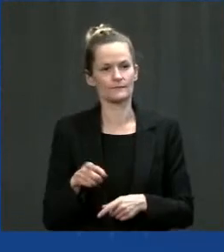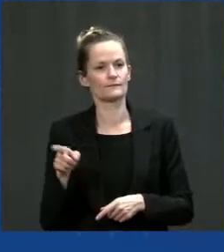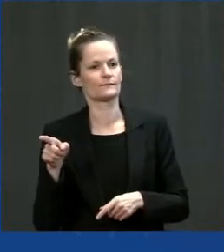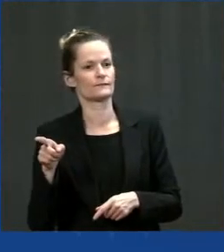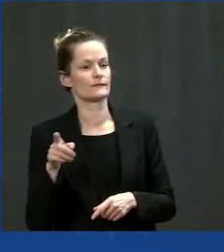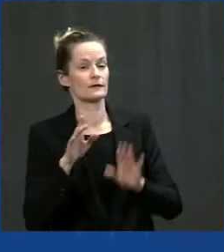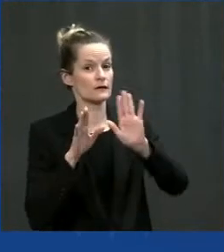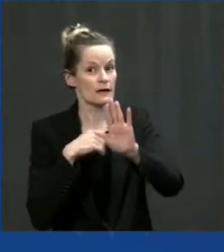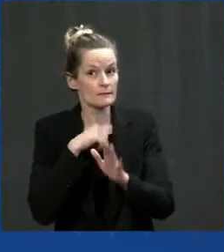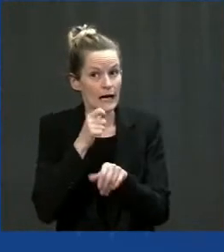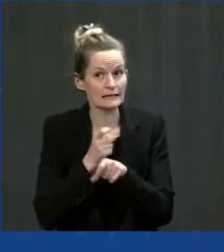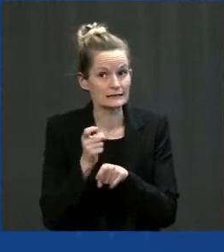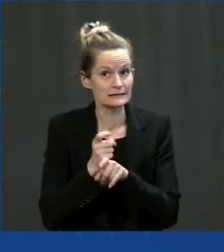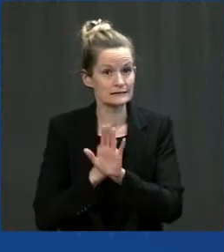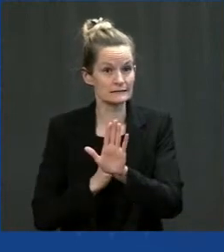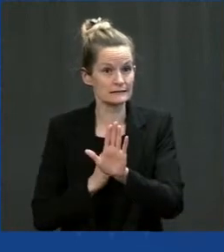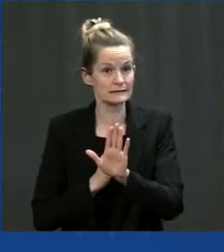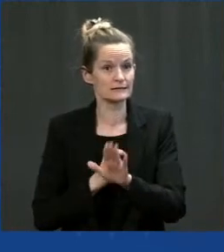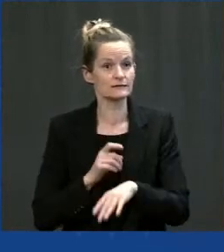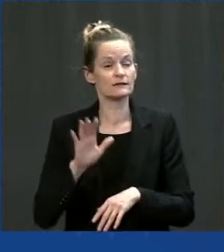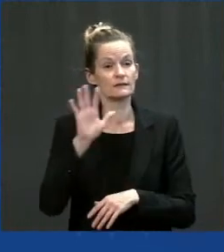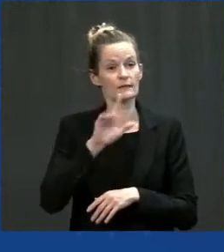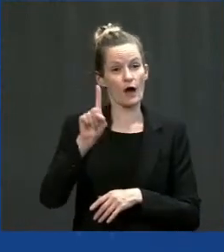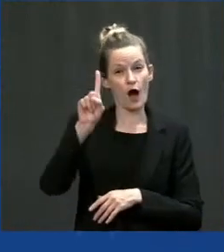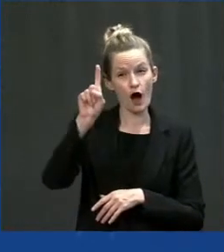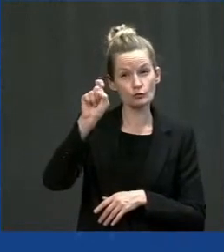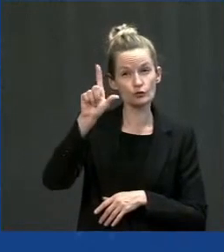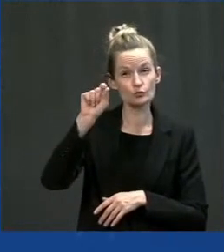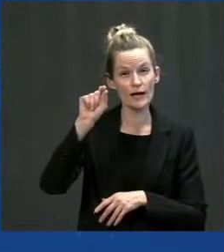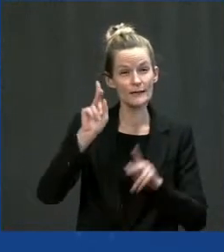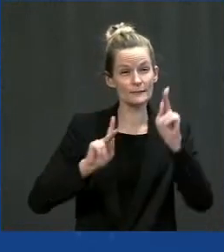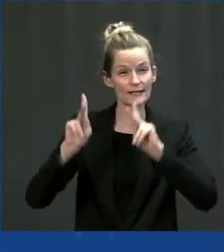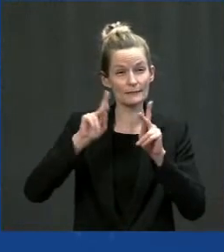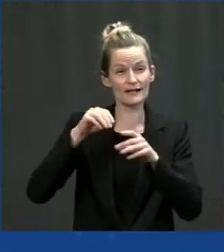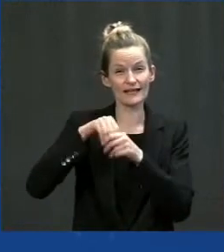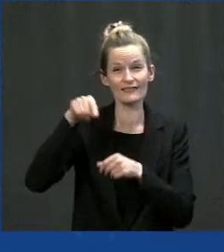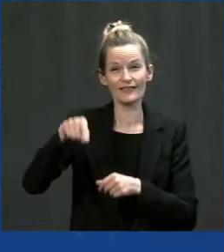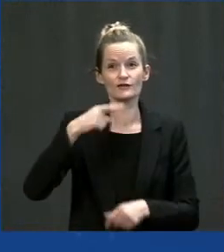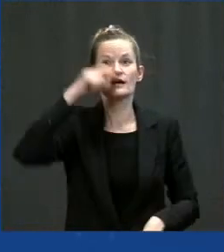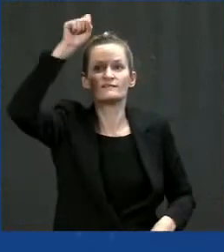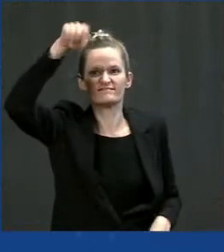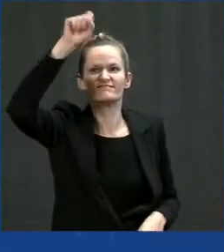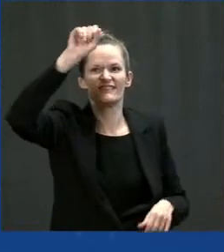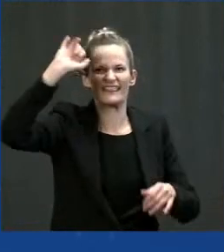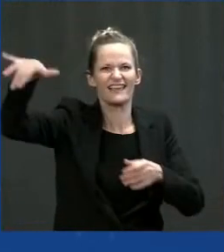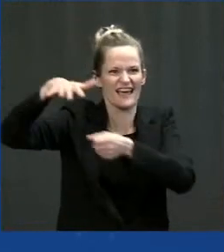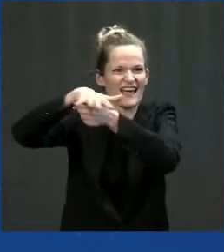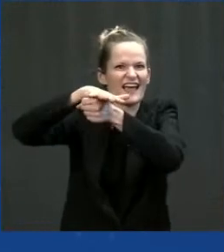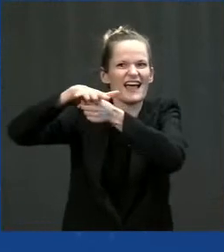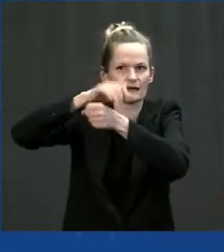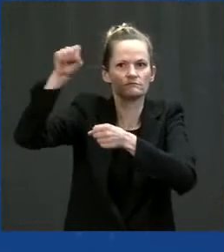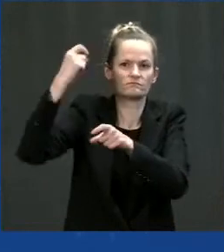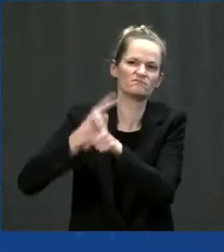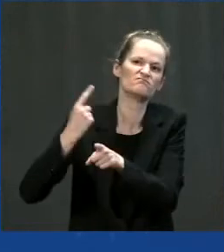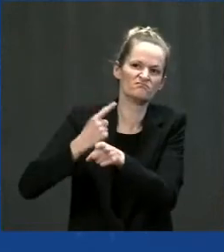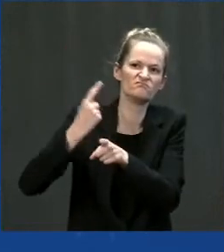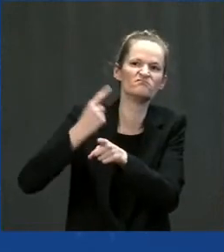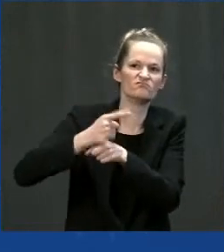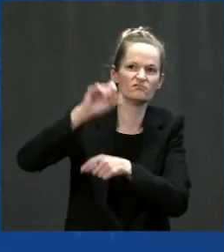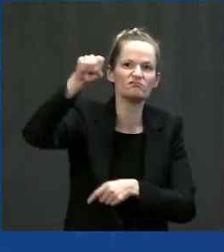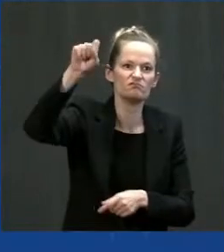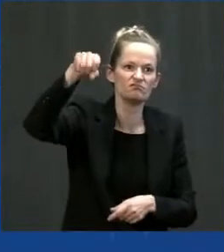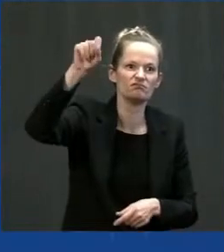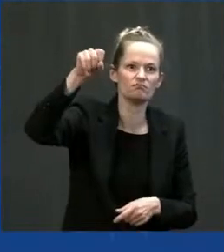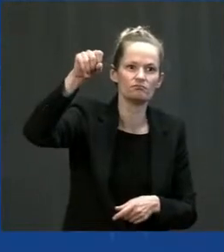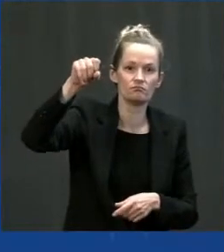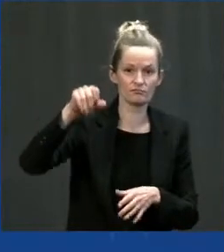If there were 120 people there, a hundred of them started shaking their heads. Yeah, we know this does a lot of practical things, a lot